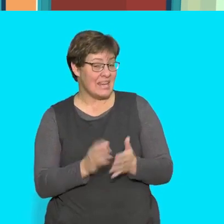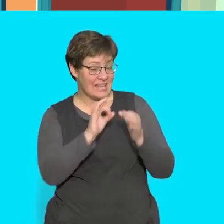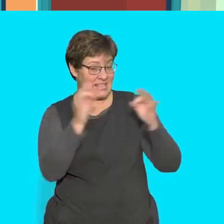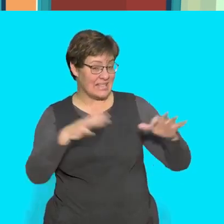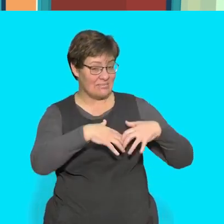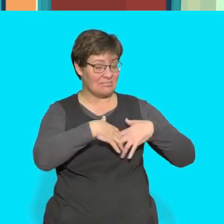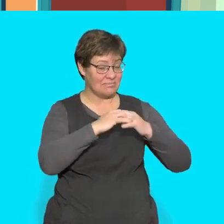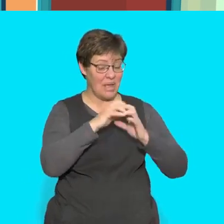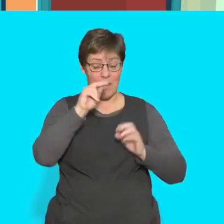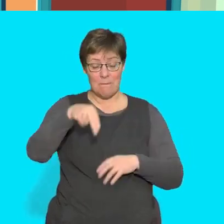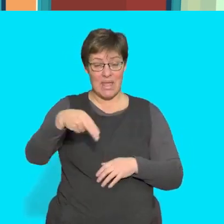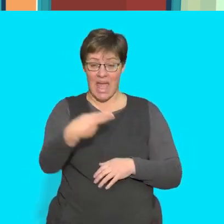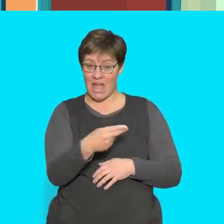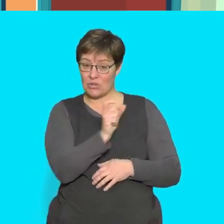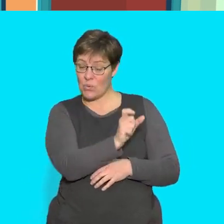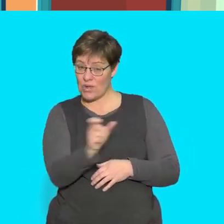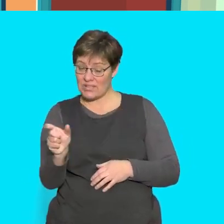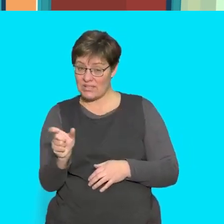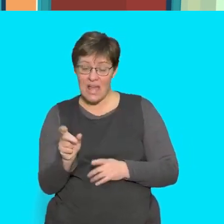words that sound like an f